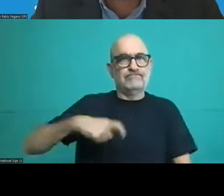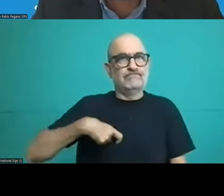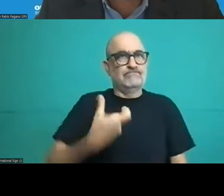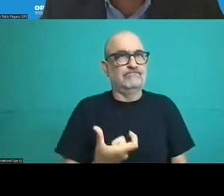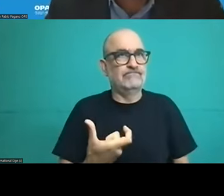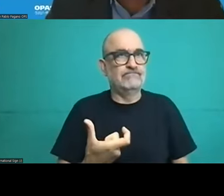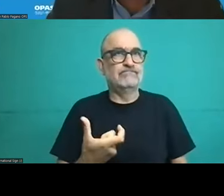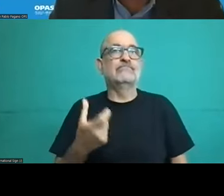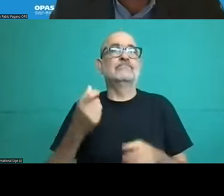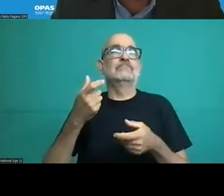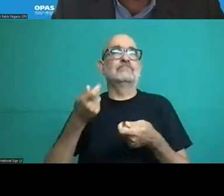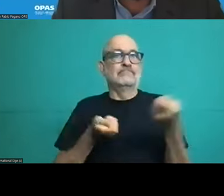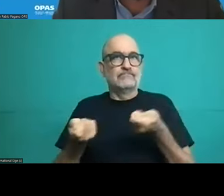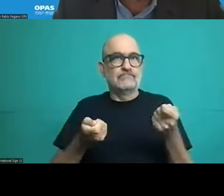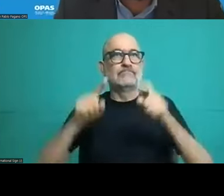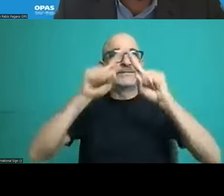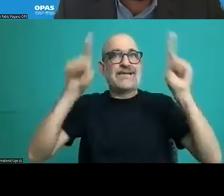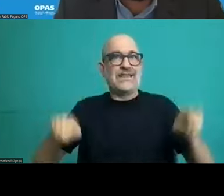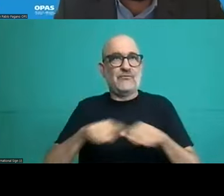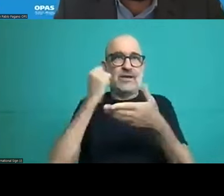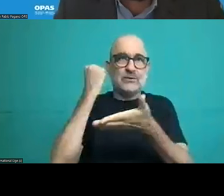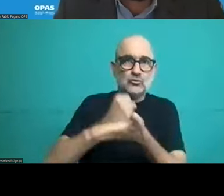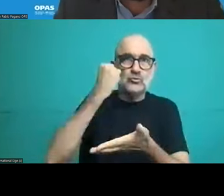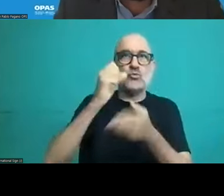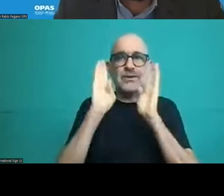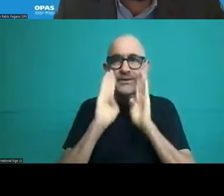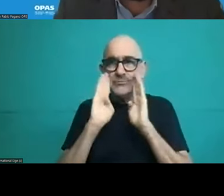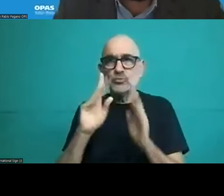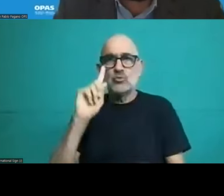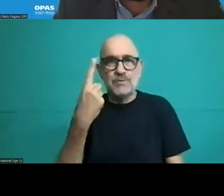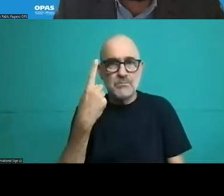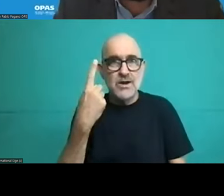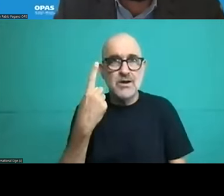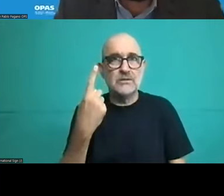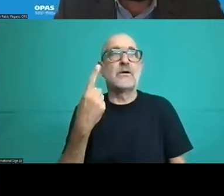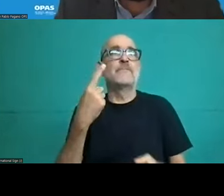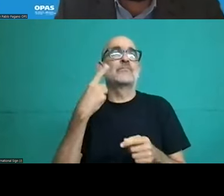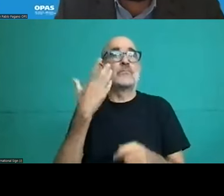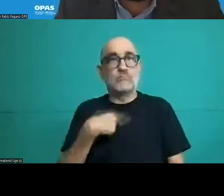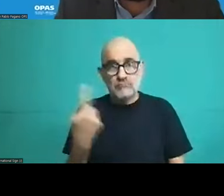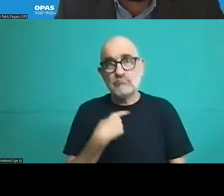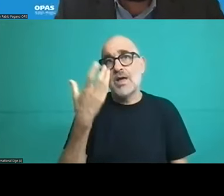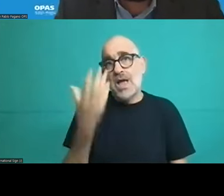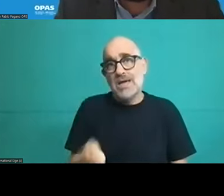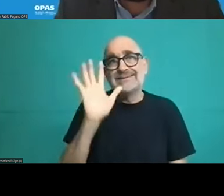health care for example five providers are currently certified and 15 providers are